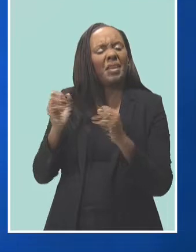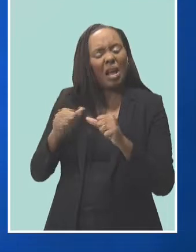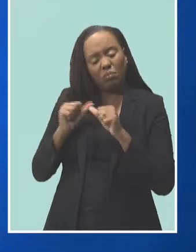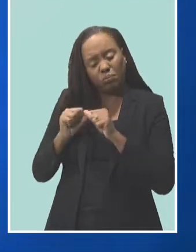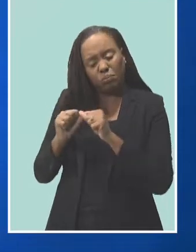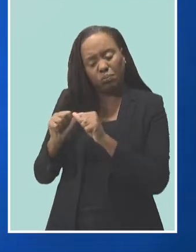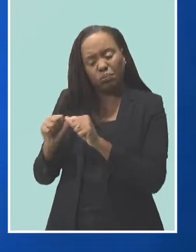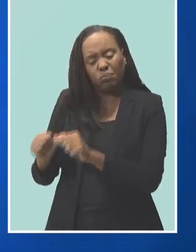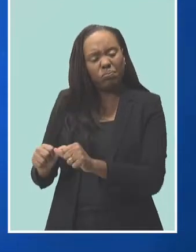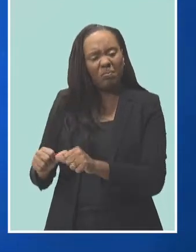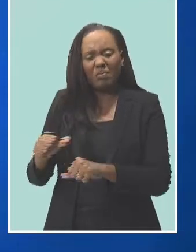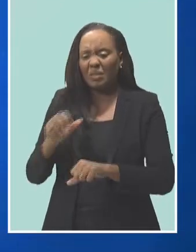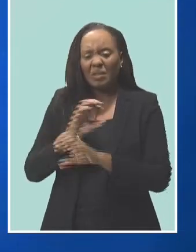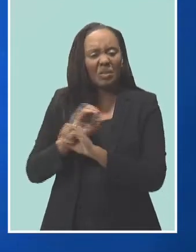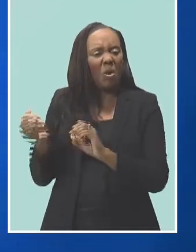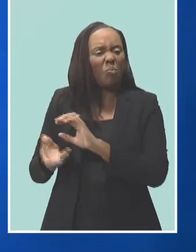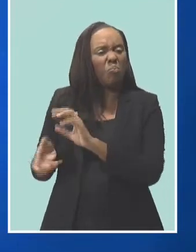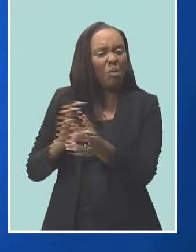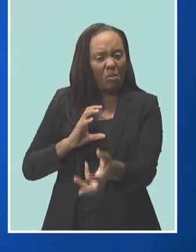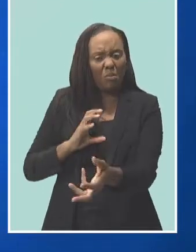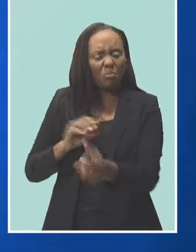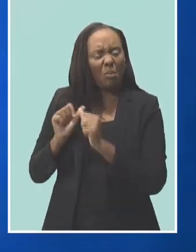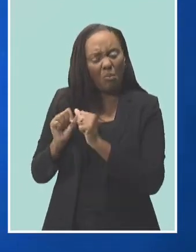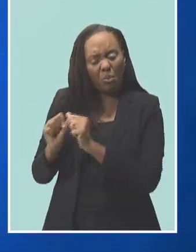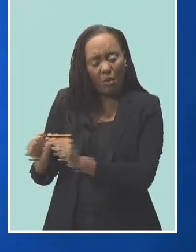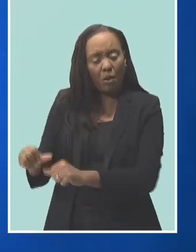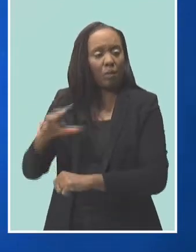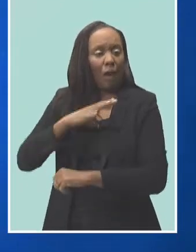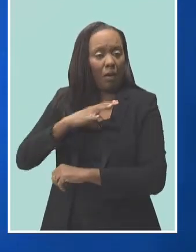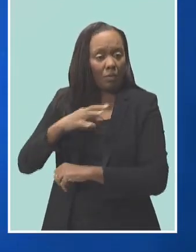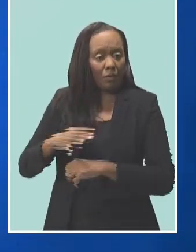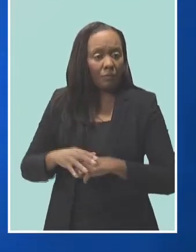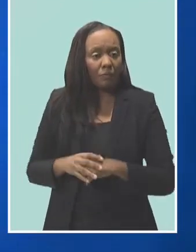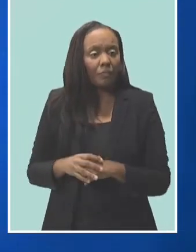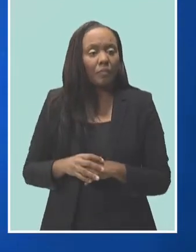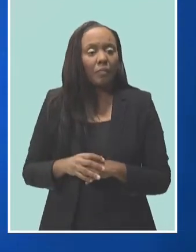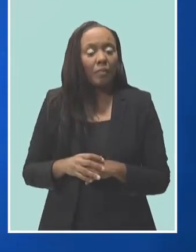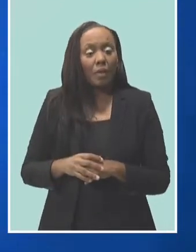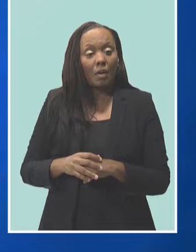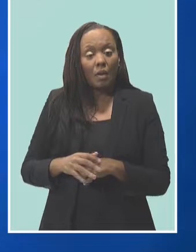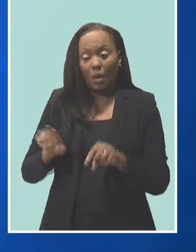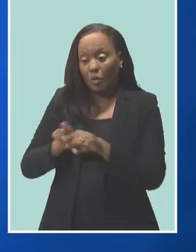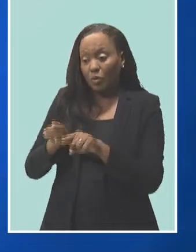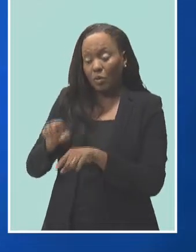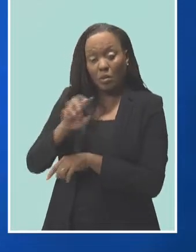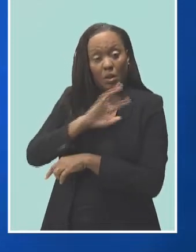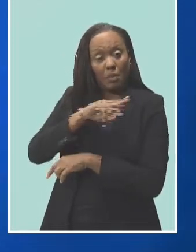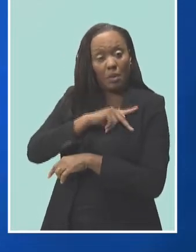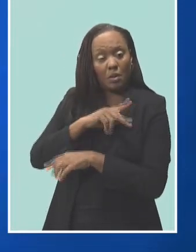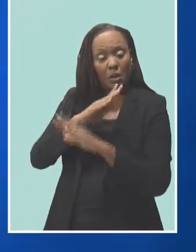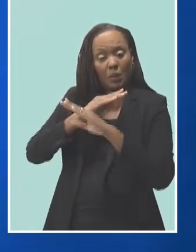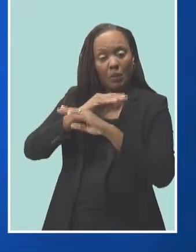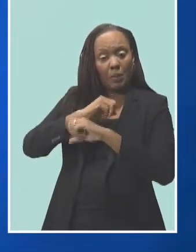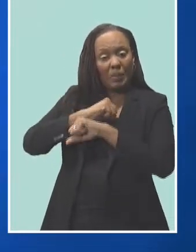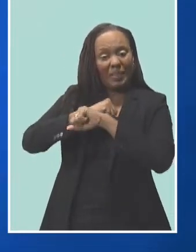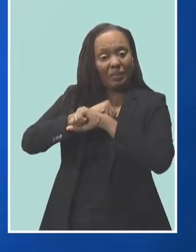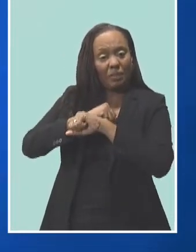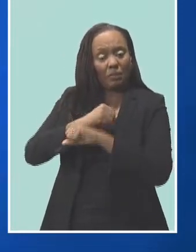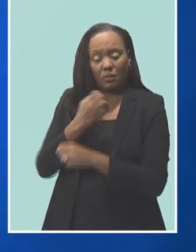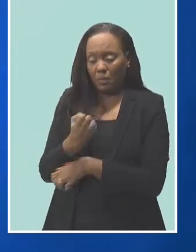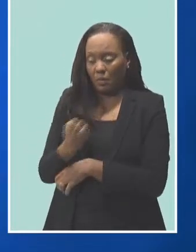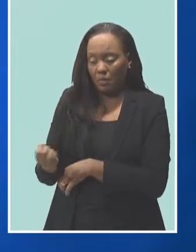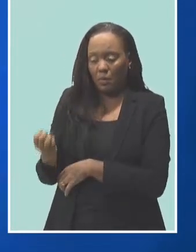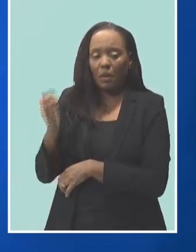elderly. Workers can also be assured that the necessary personal protective equipment will be provided to them to continue to carry out their duties